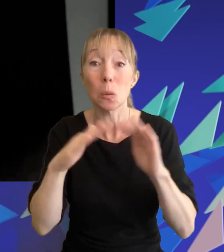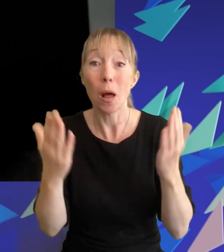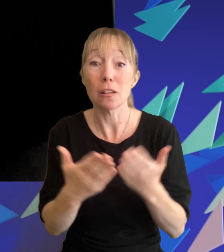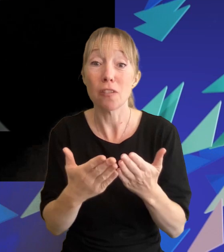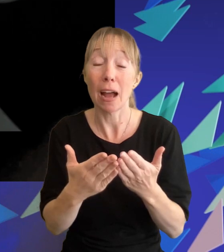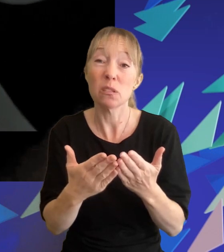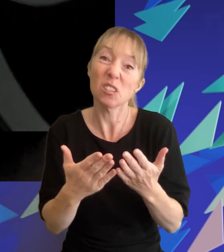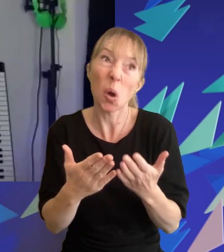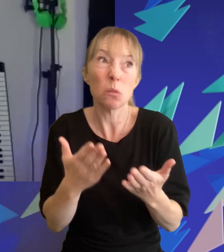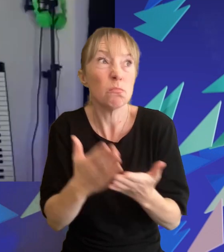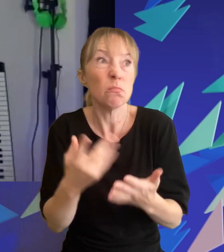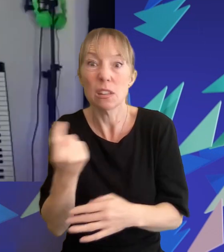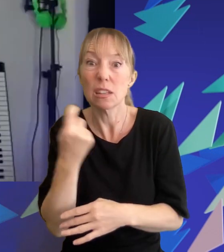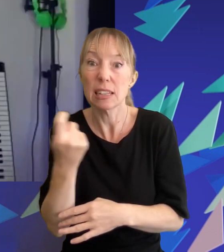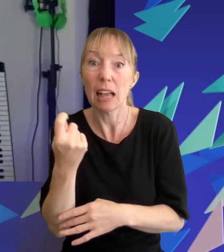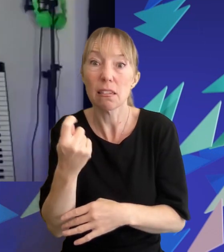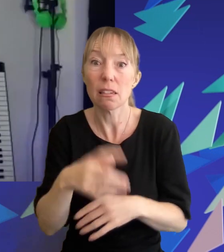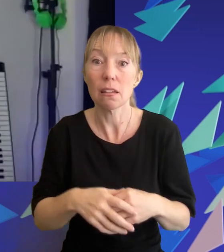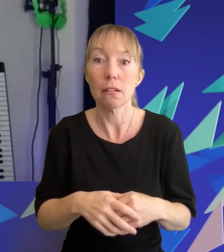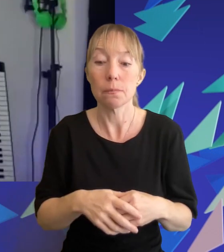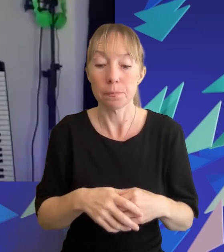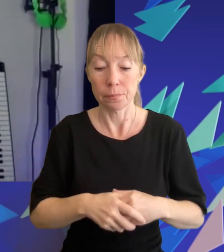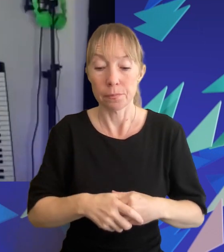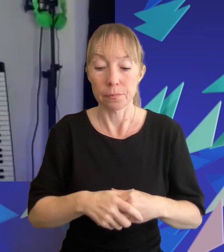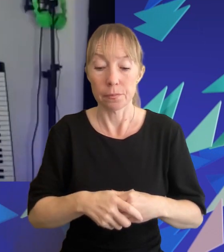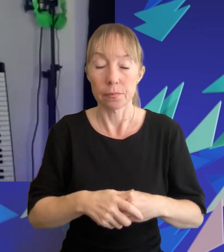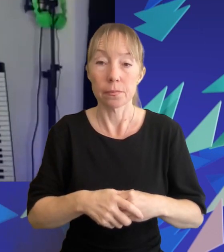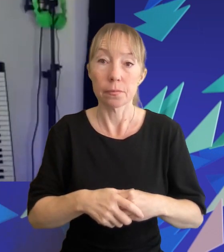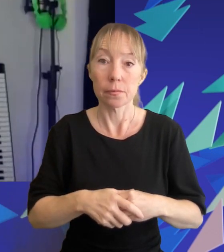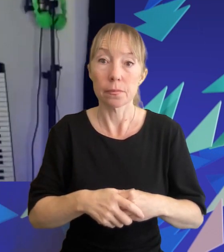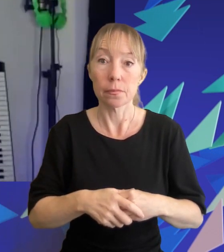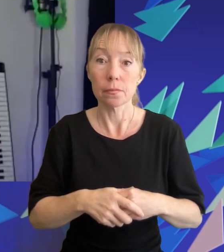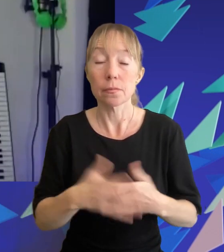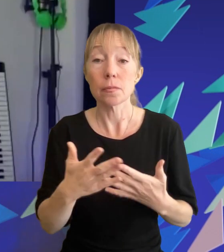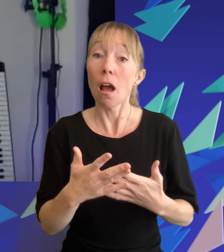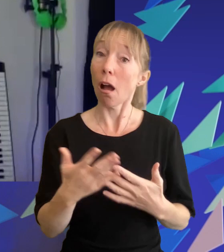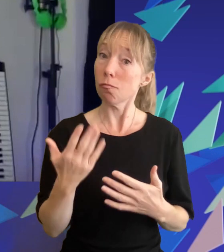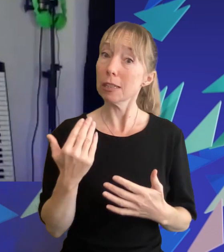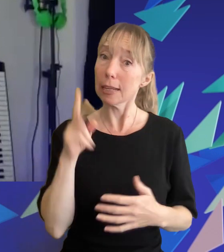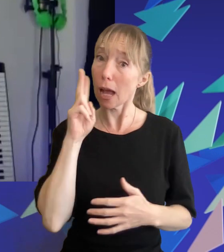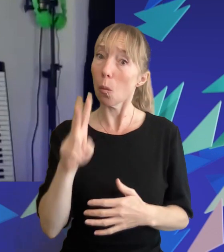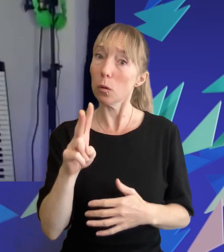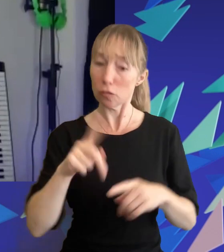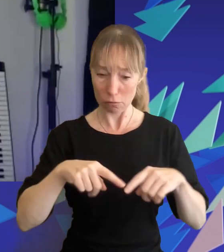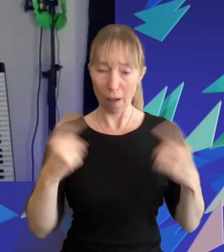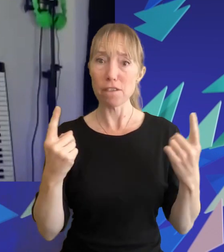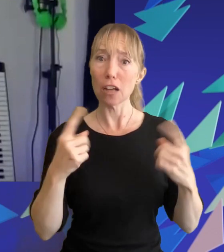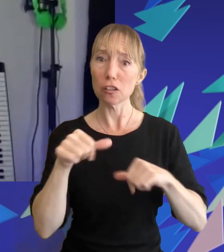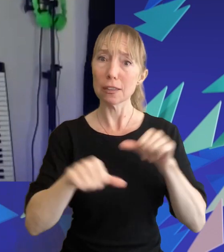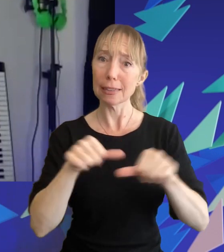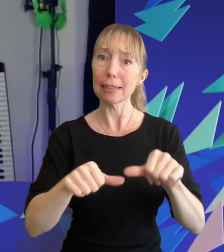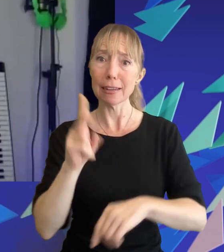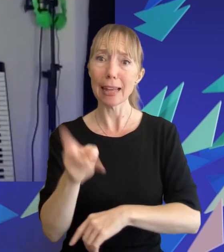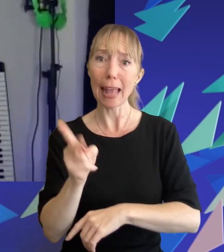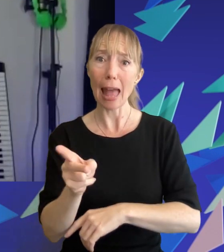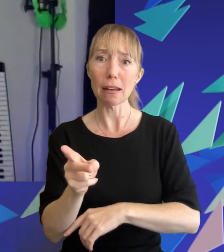it was technically a success i actually recently watched the divergent series again and i hadn't